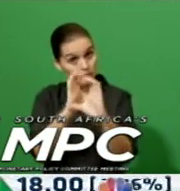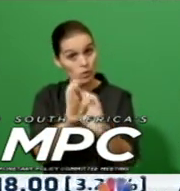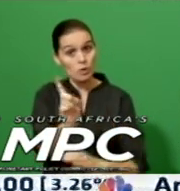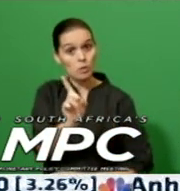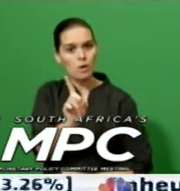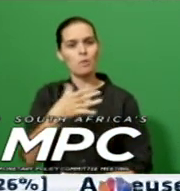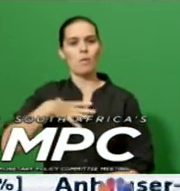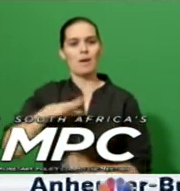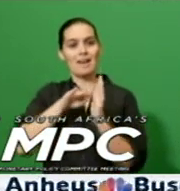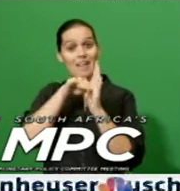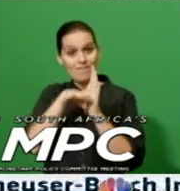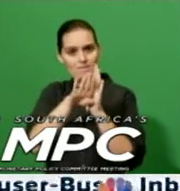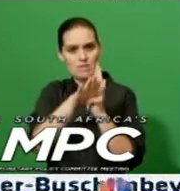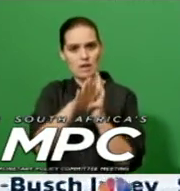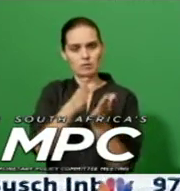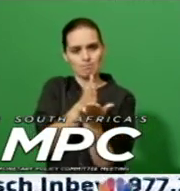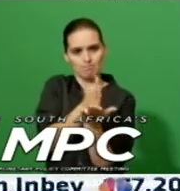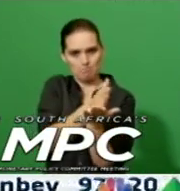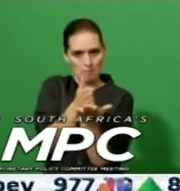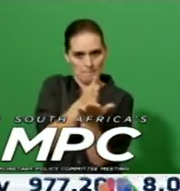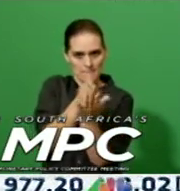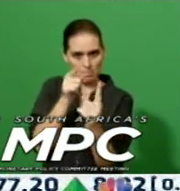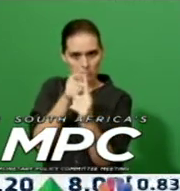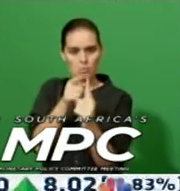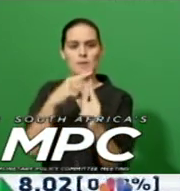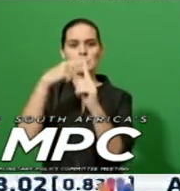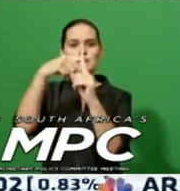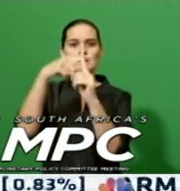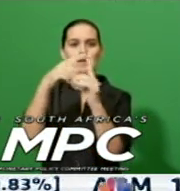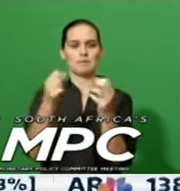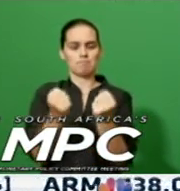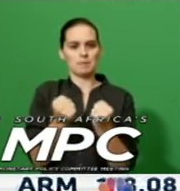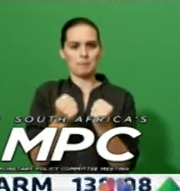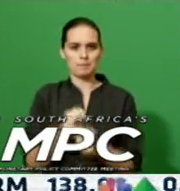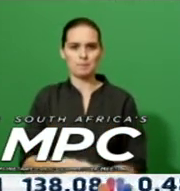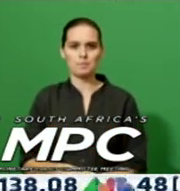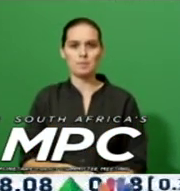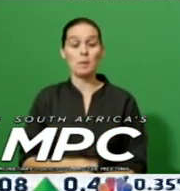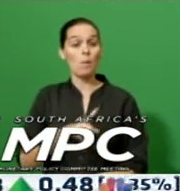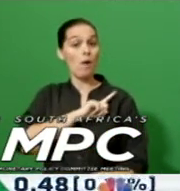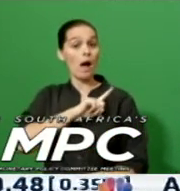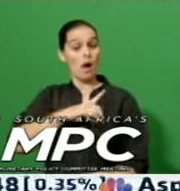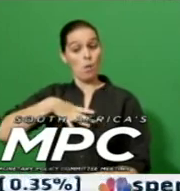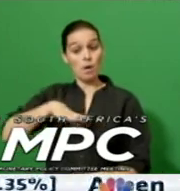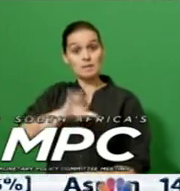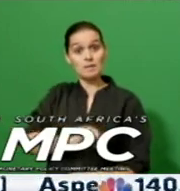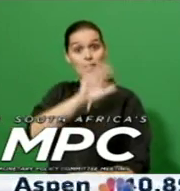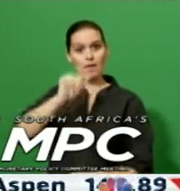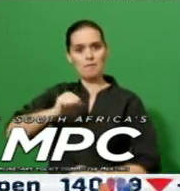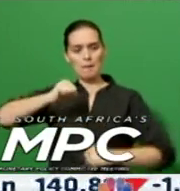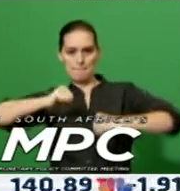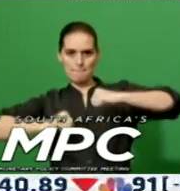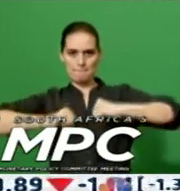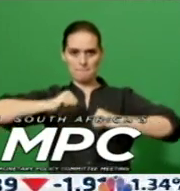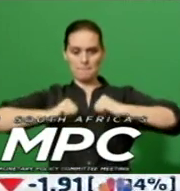closer to the midpoint of the inflation target. In the interest of balanced and